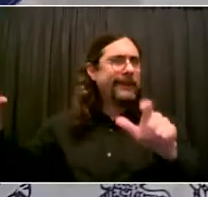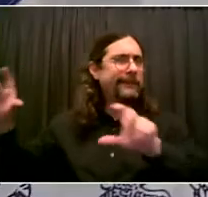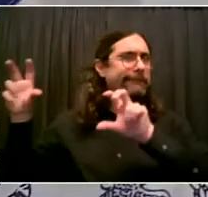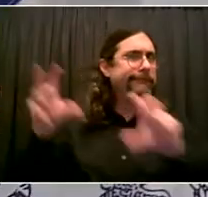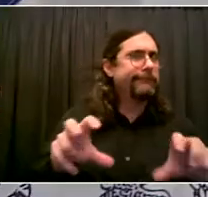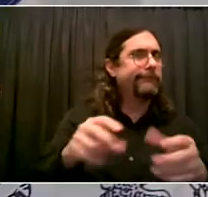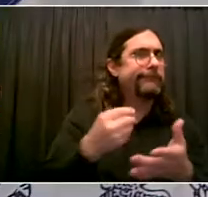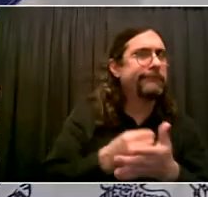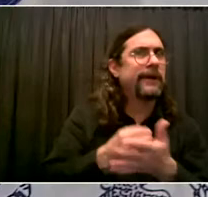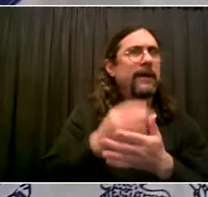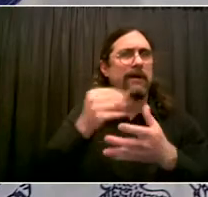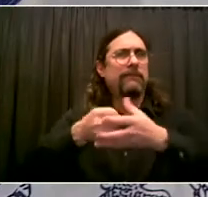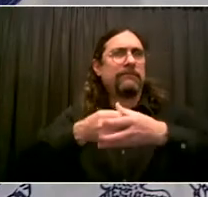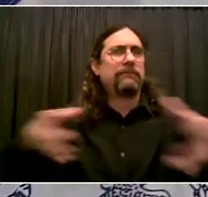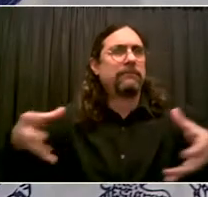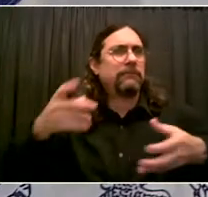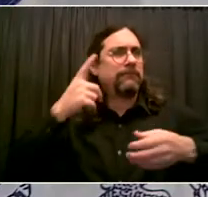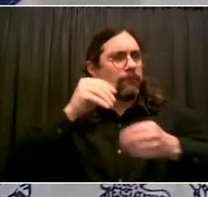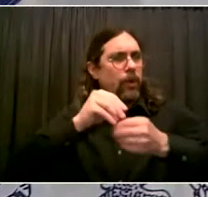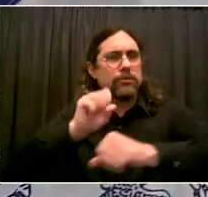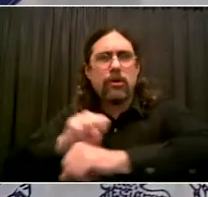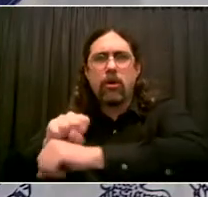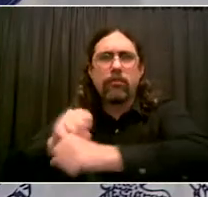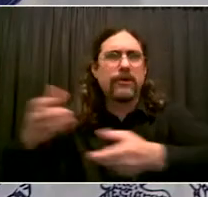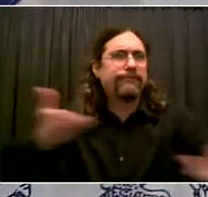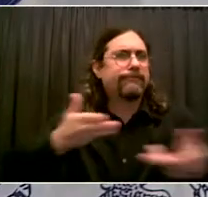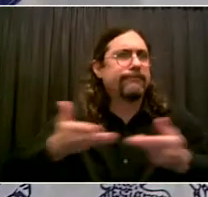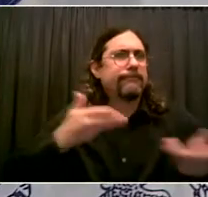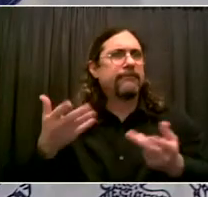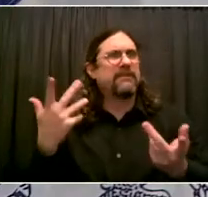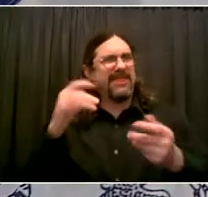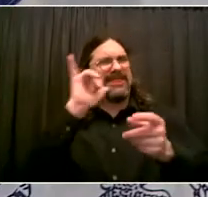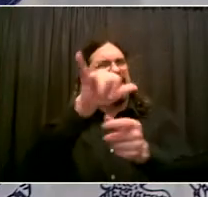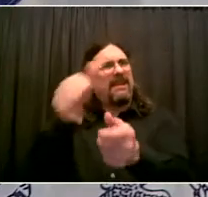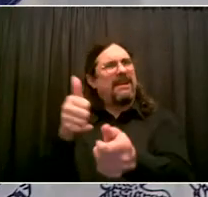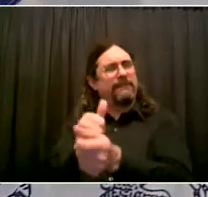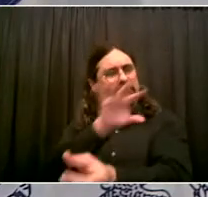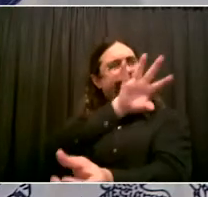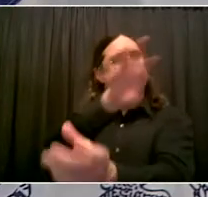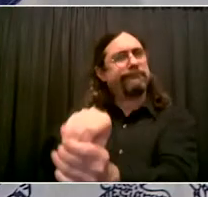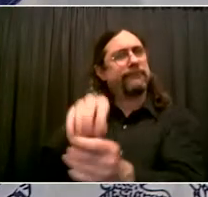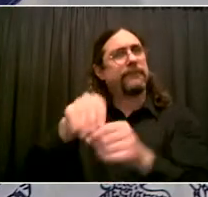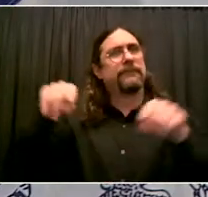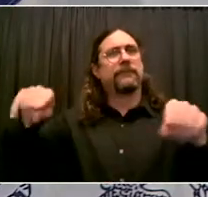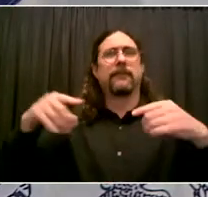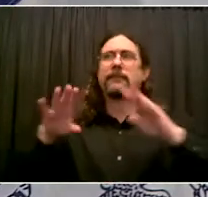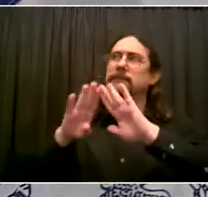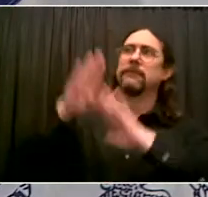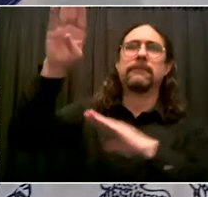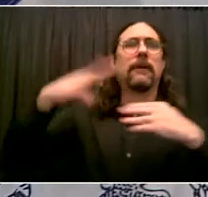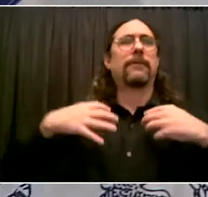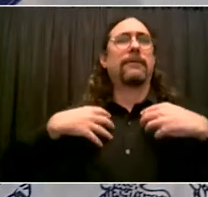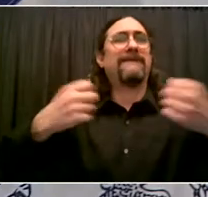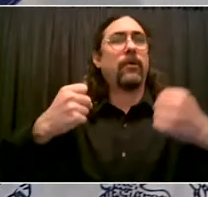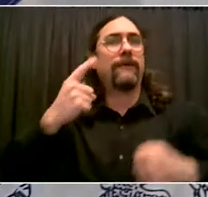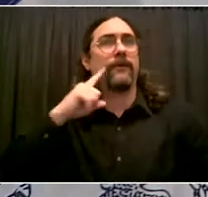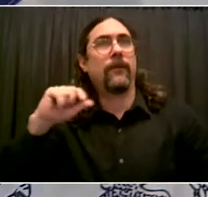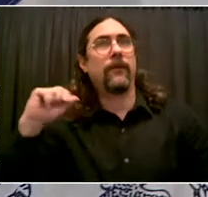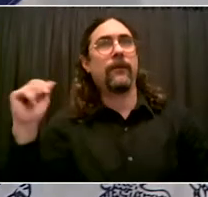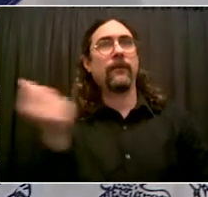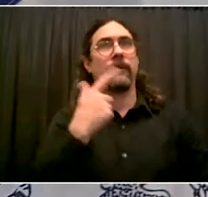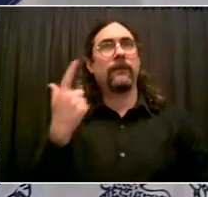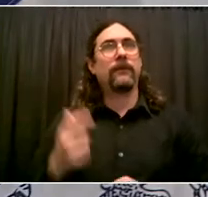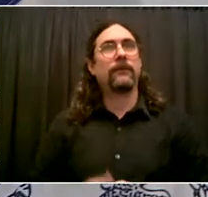reaching people in every neighborhood. It means addressing the issues that have come out during the coronavirus